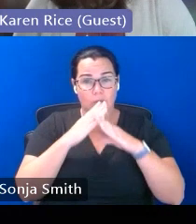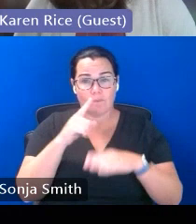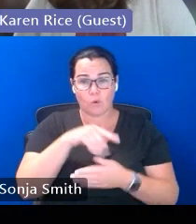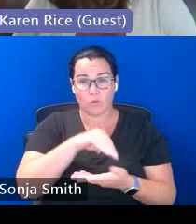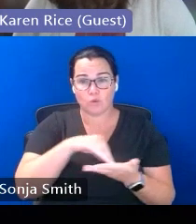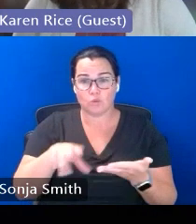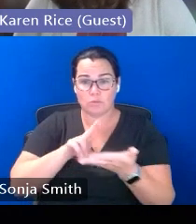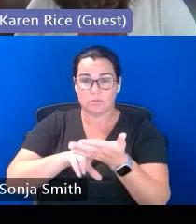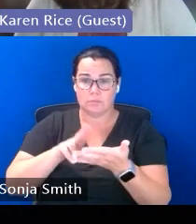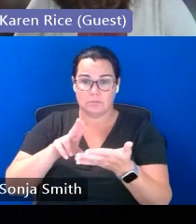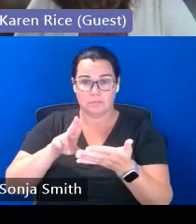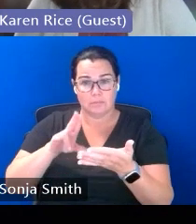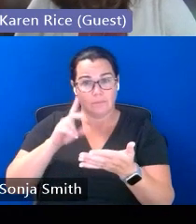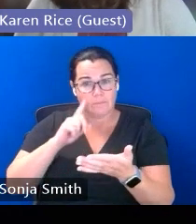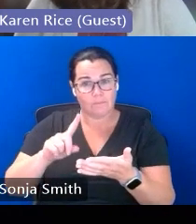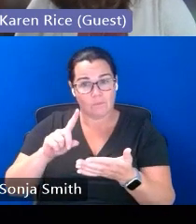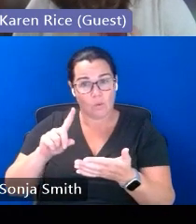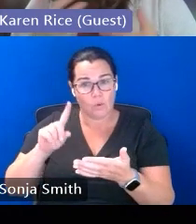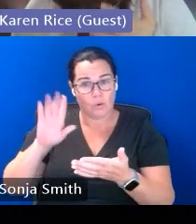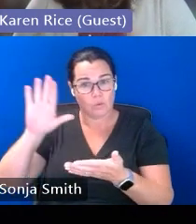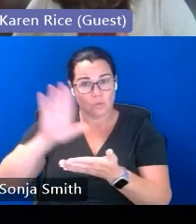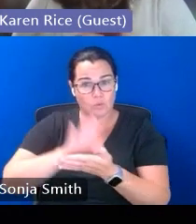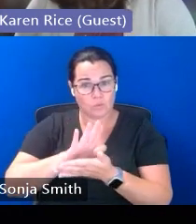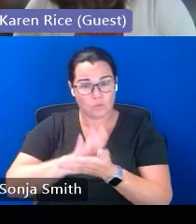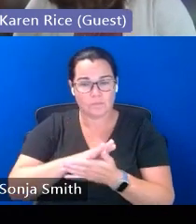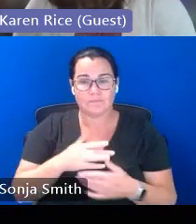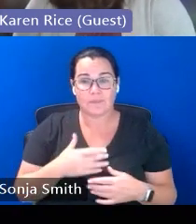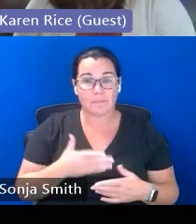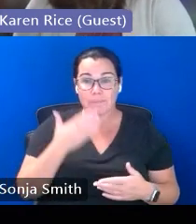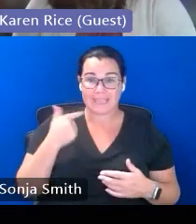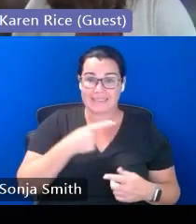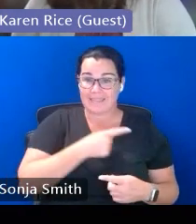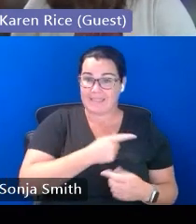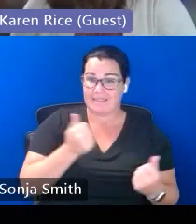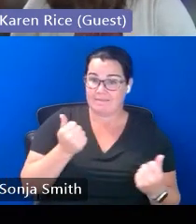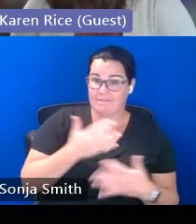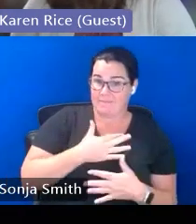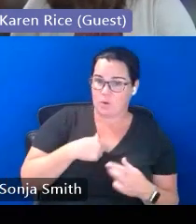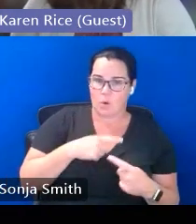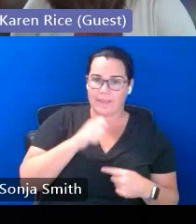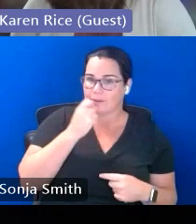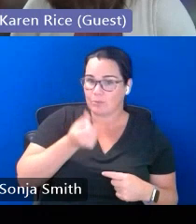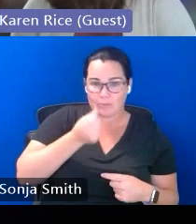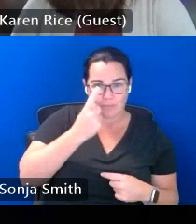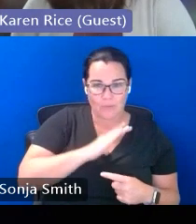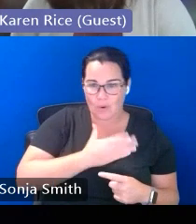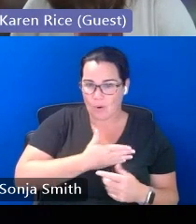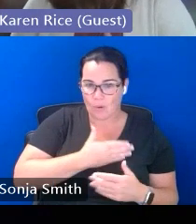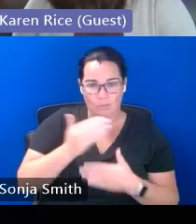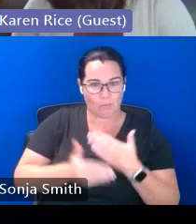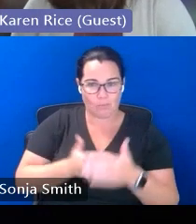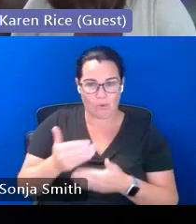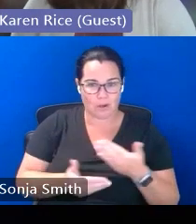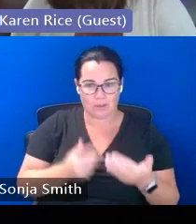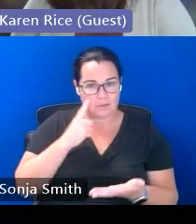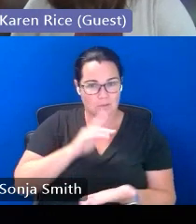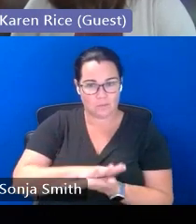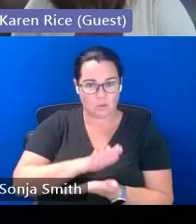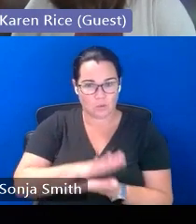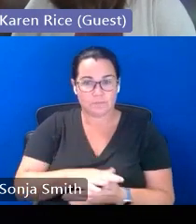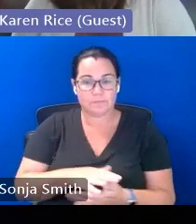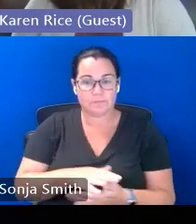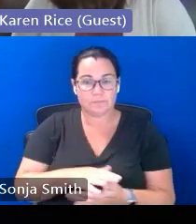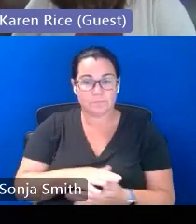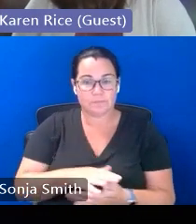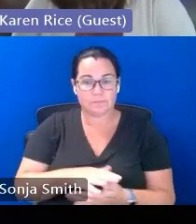of either that fear or that not understanding kind of our educational processes here and so for that reason i would say